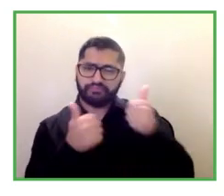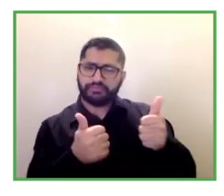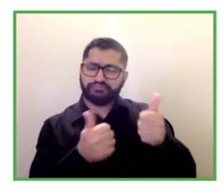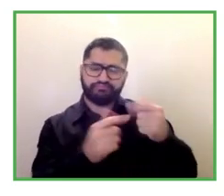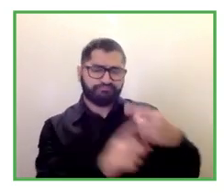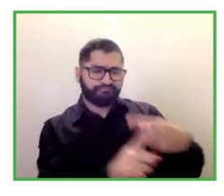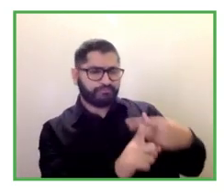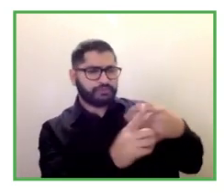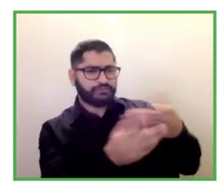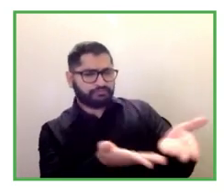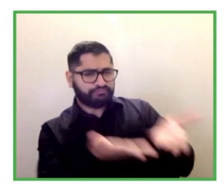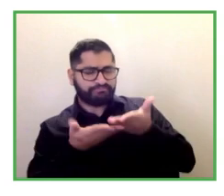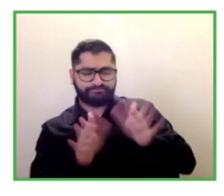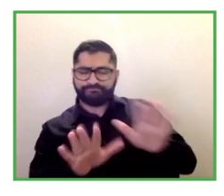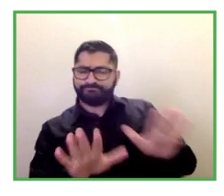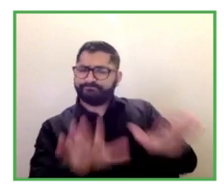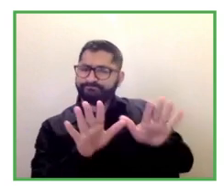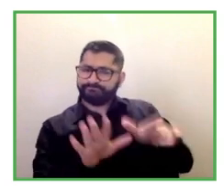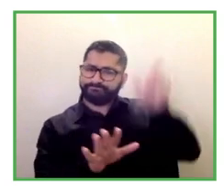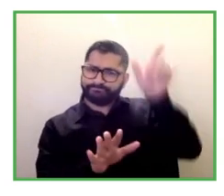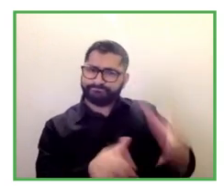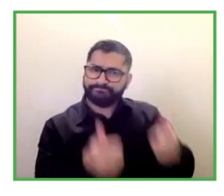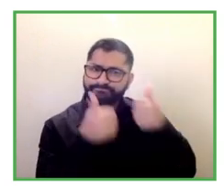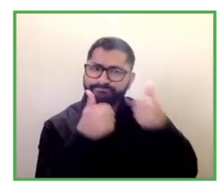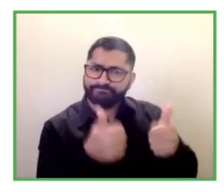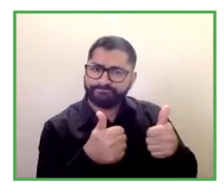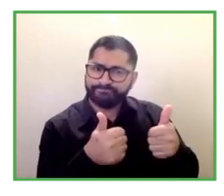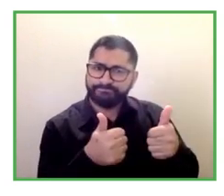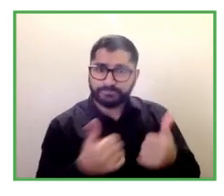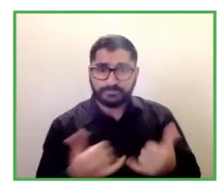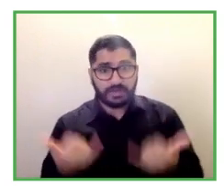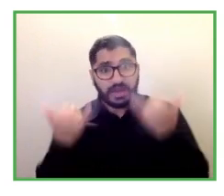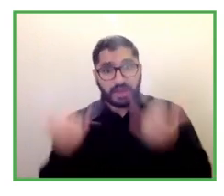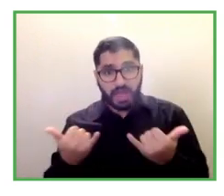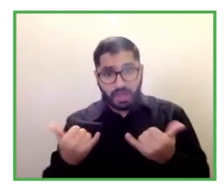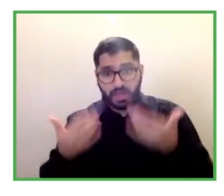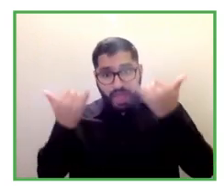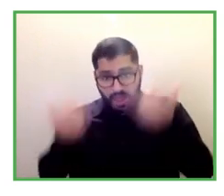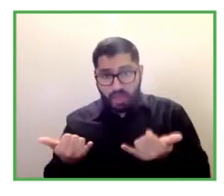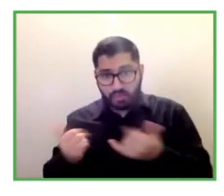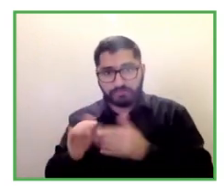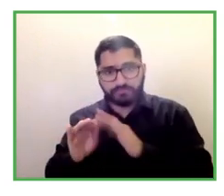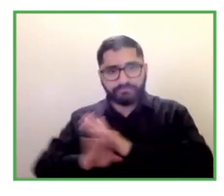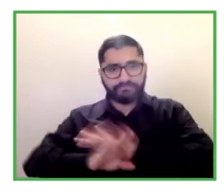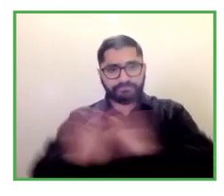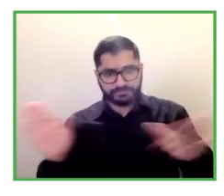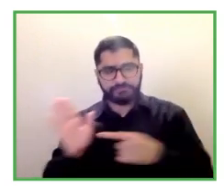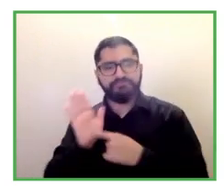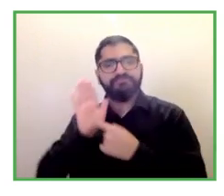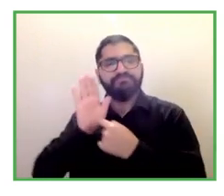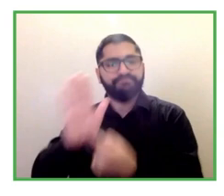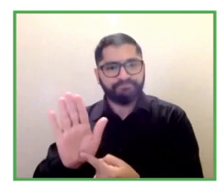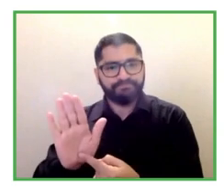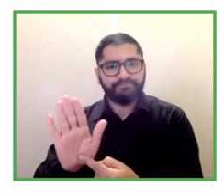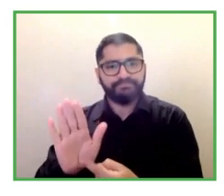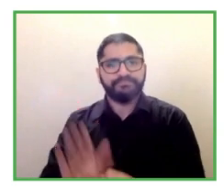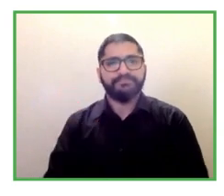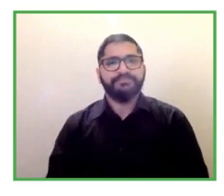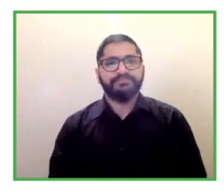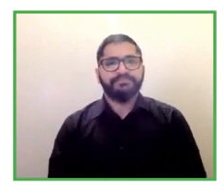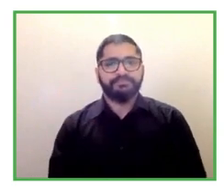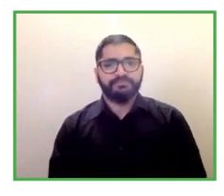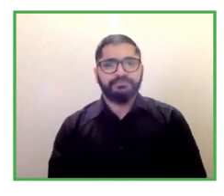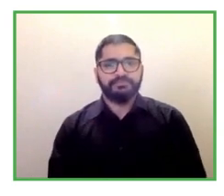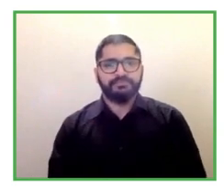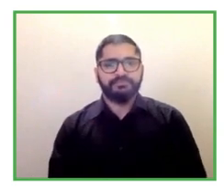to close this session i will just say that um you know doesn't matter whether you are